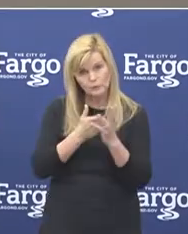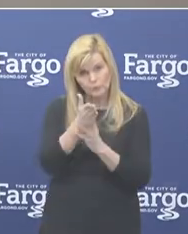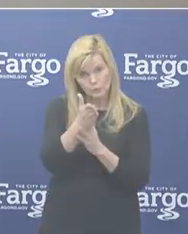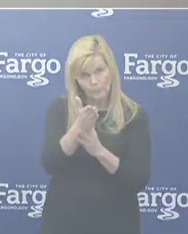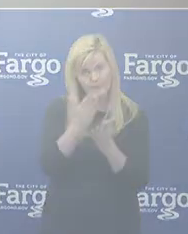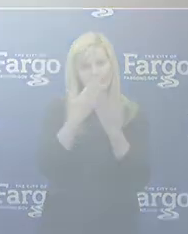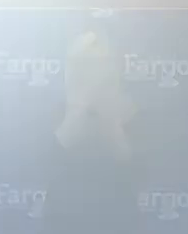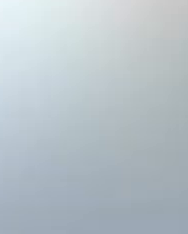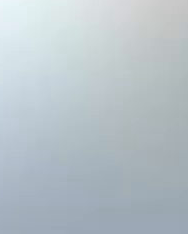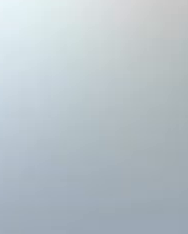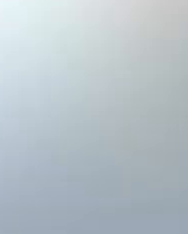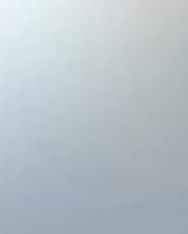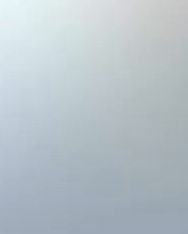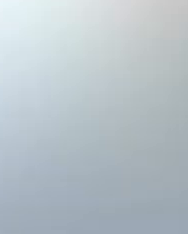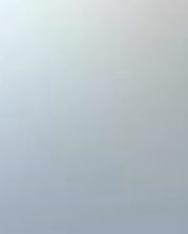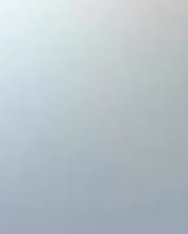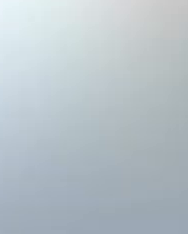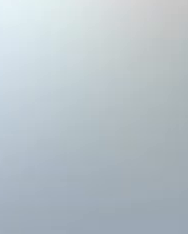a good day.